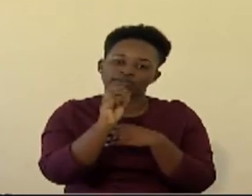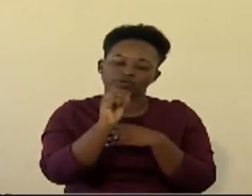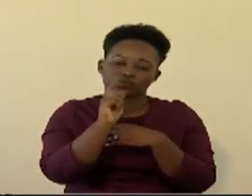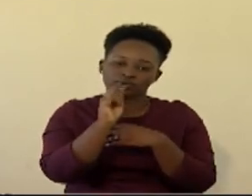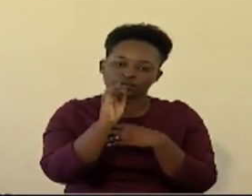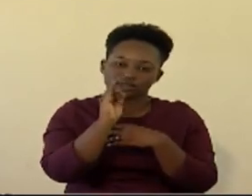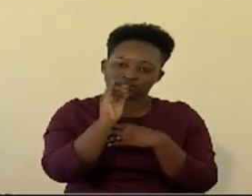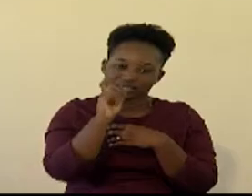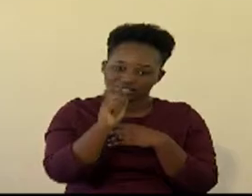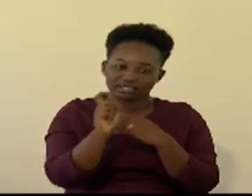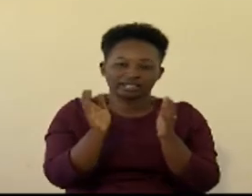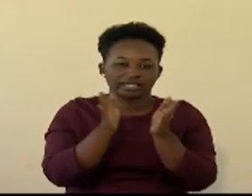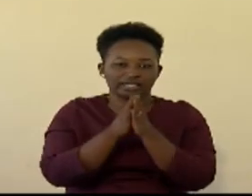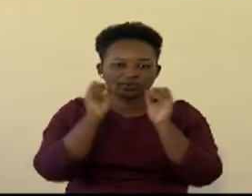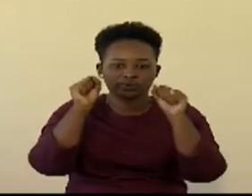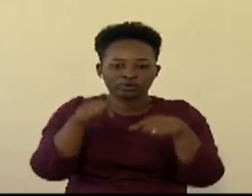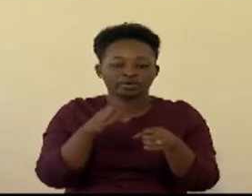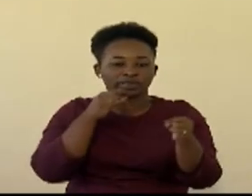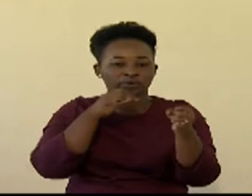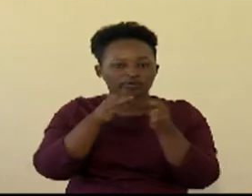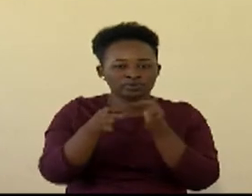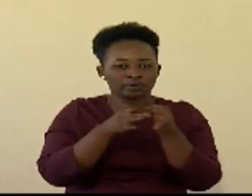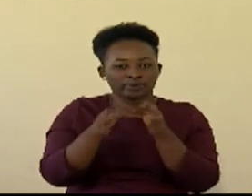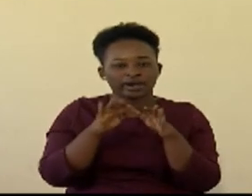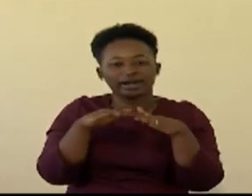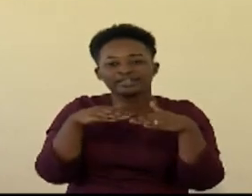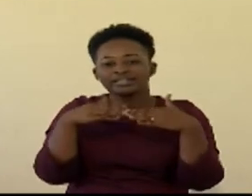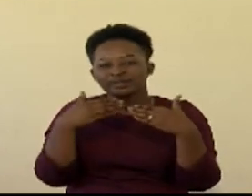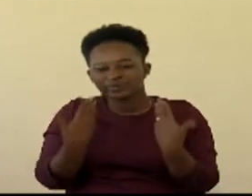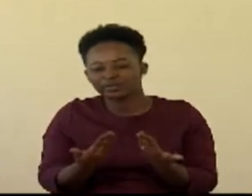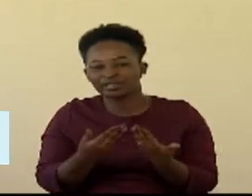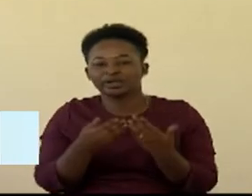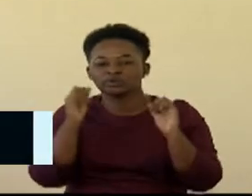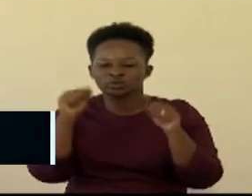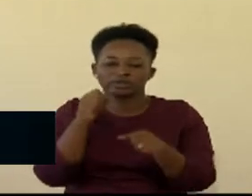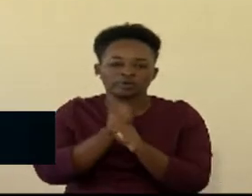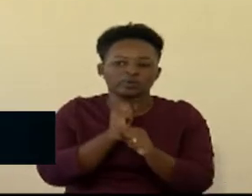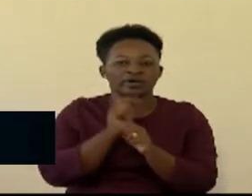and also be able to describe how it is determined. How do we work out this calculation?